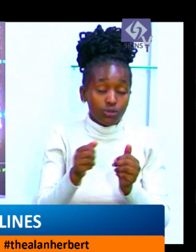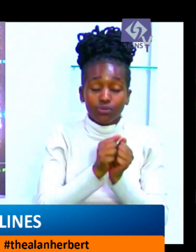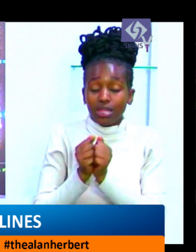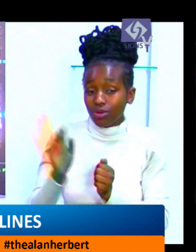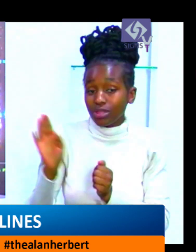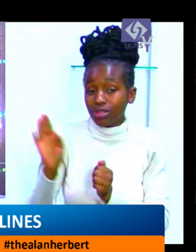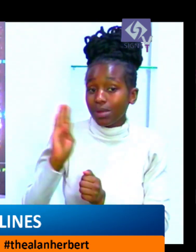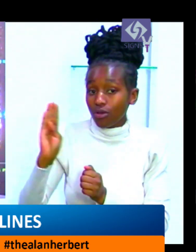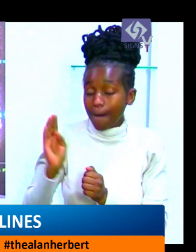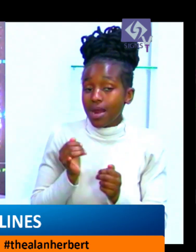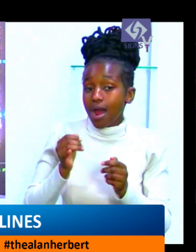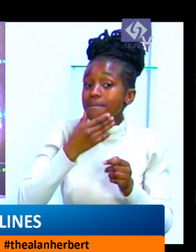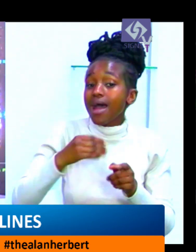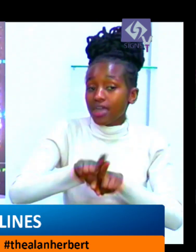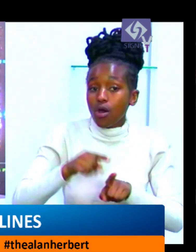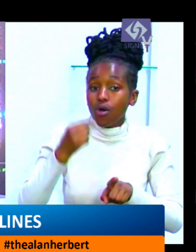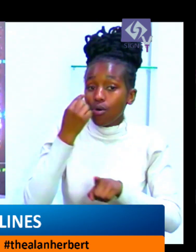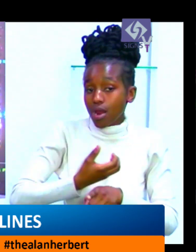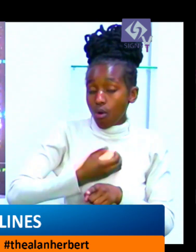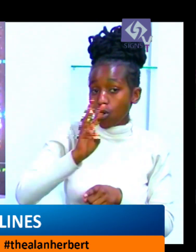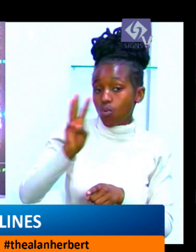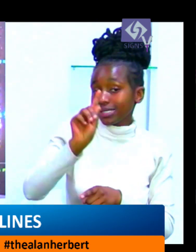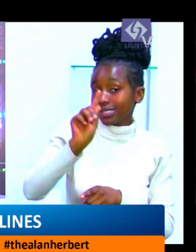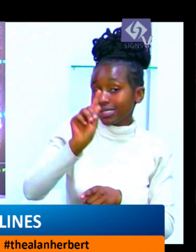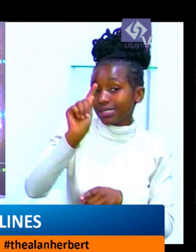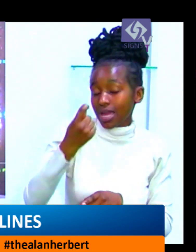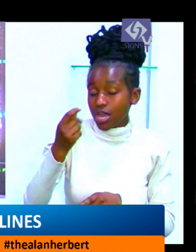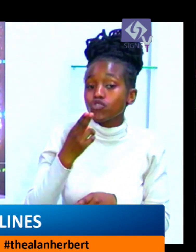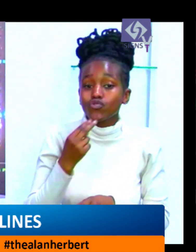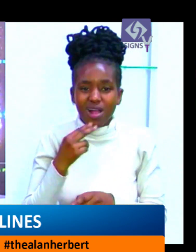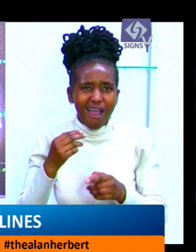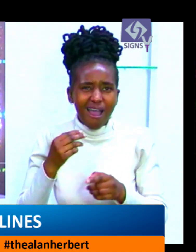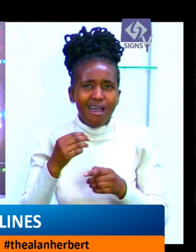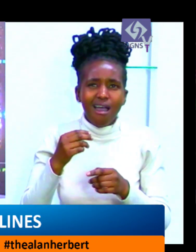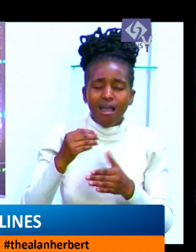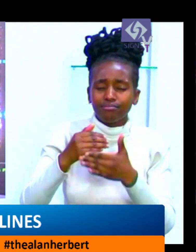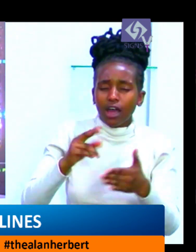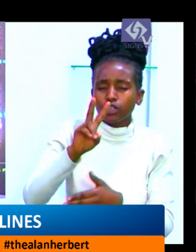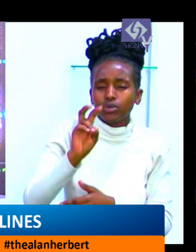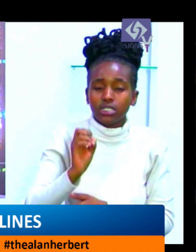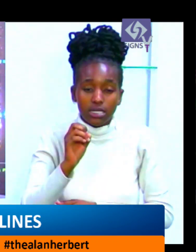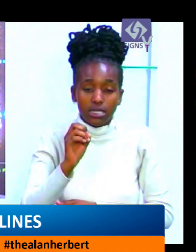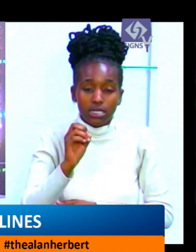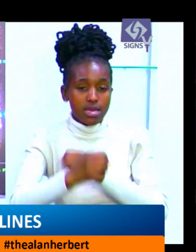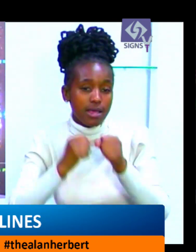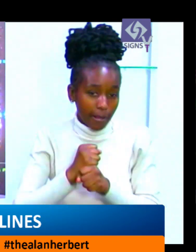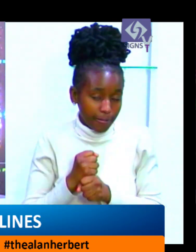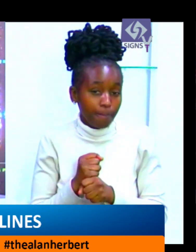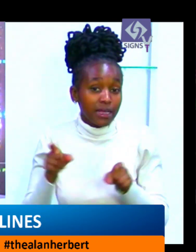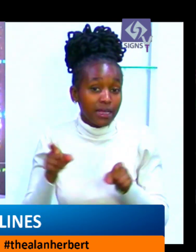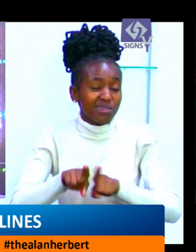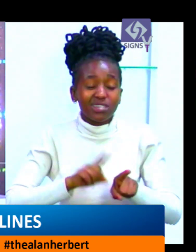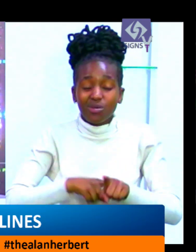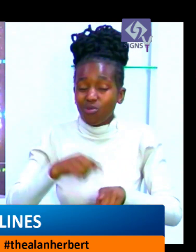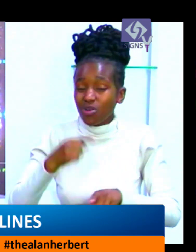cannibalizing the sugar company at the expense of those who are owed the money. While the